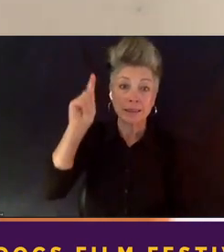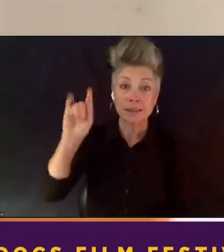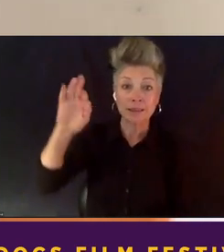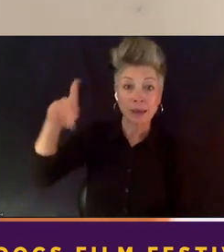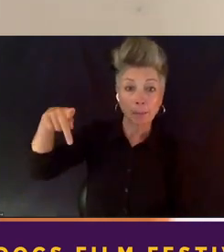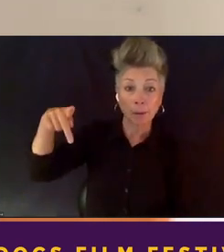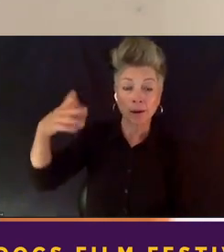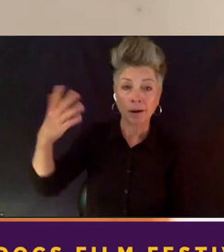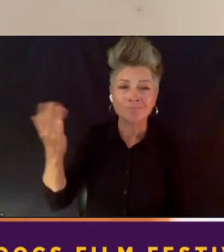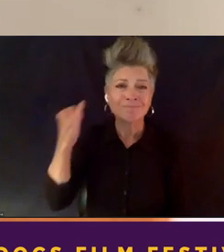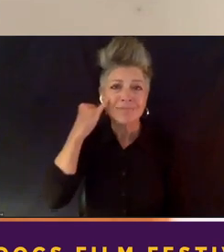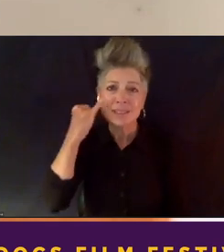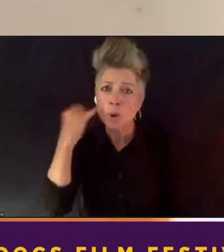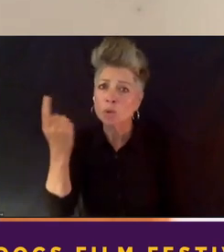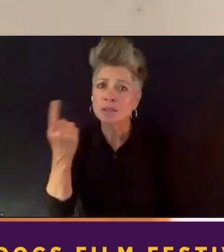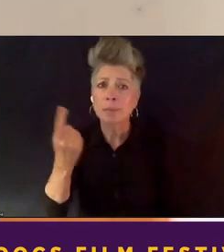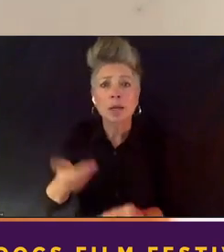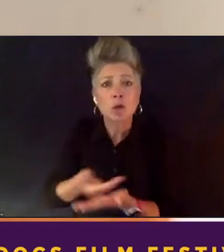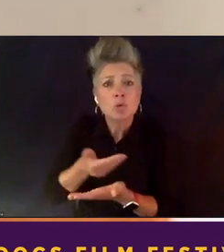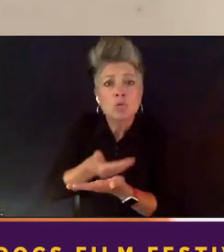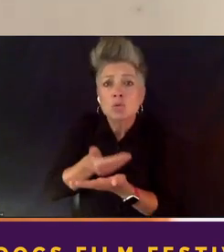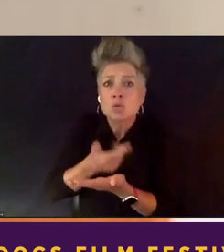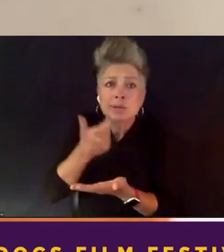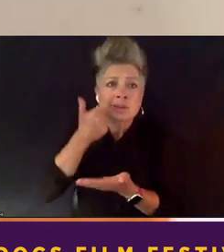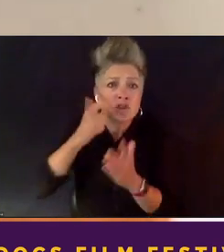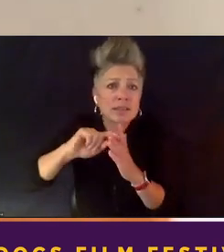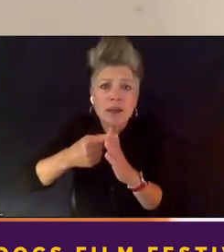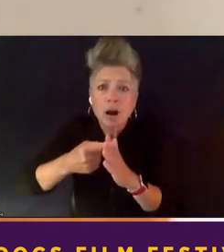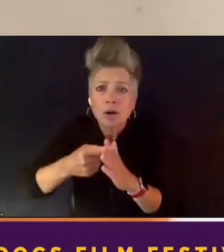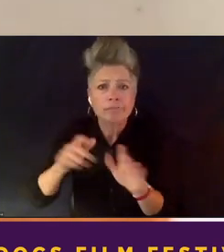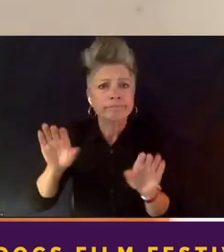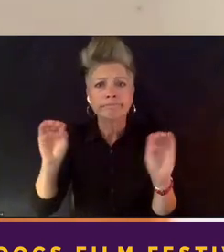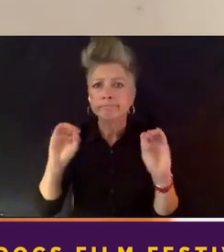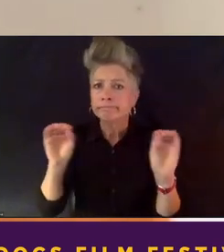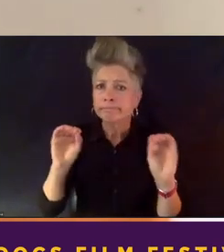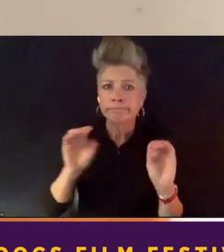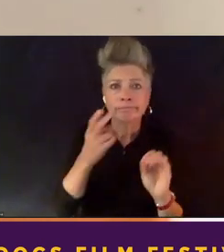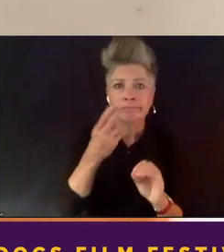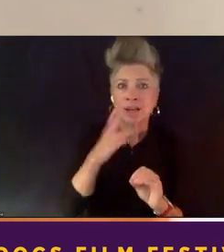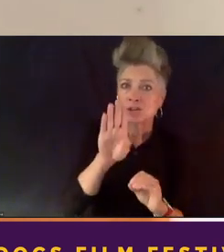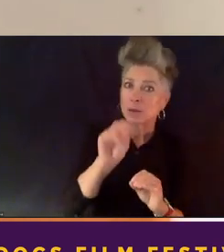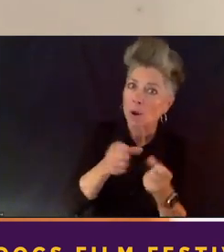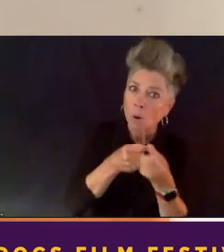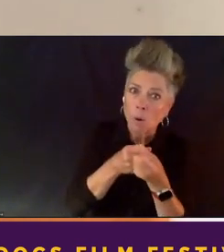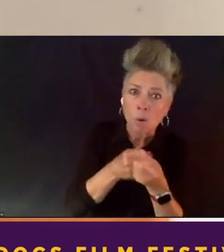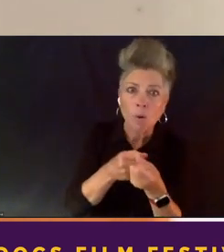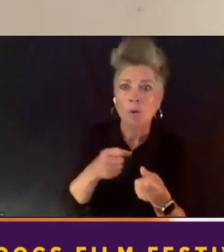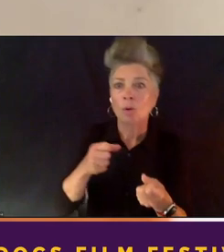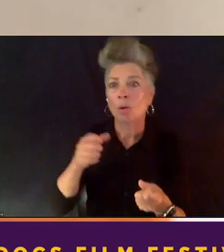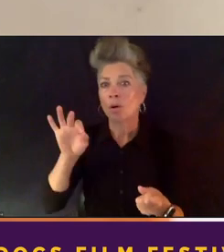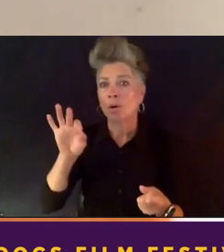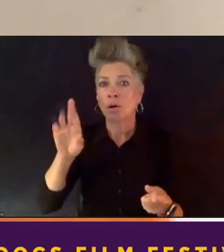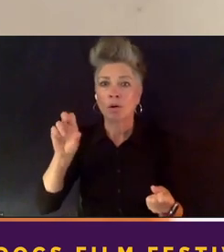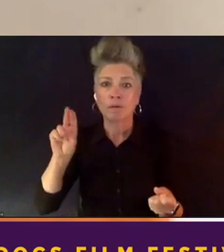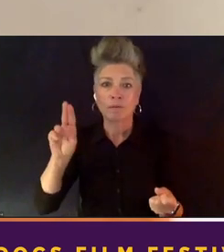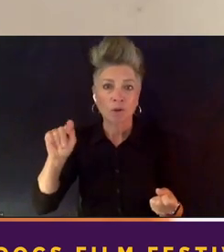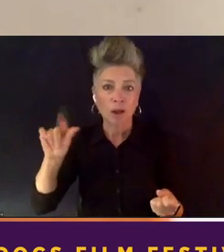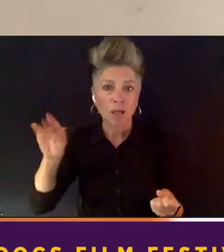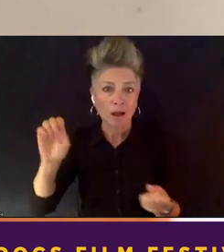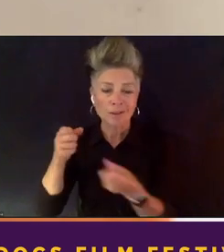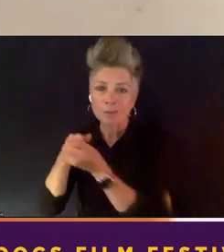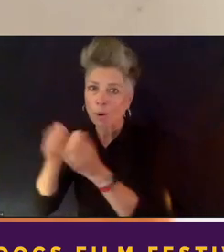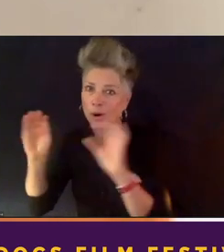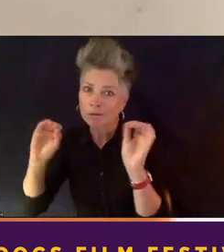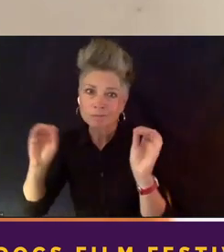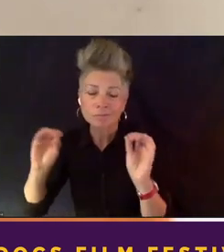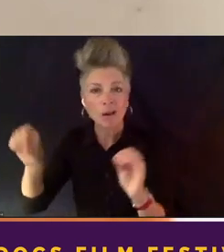if you're just starting out and you don't have HBO or frontline on your side, um, or another strand, you know, what are the